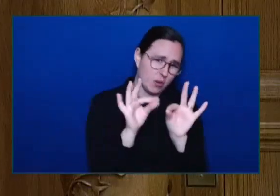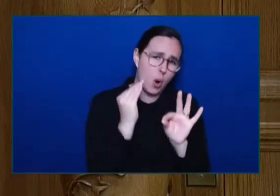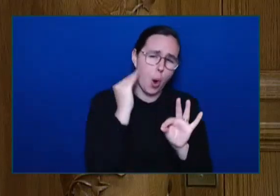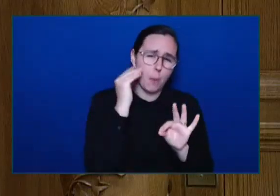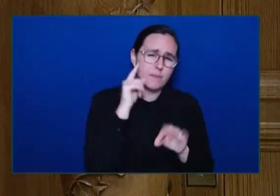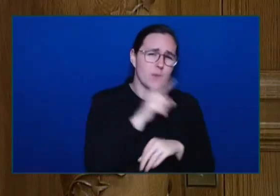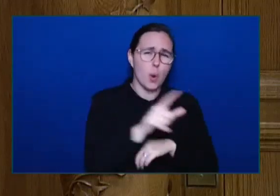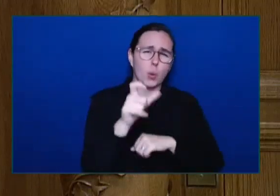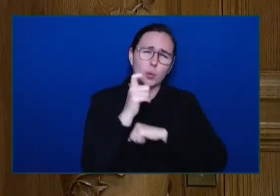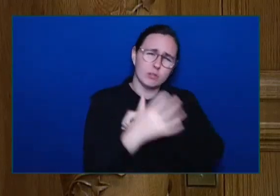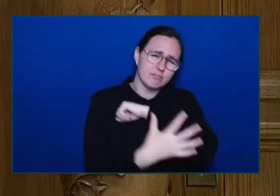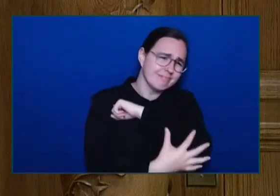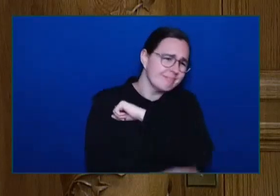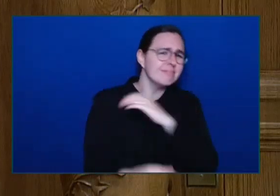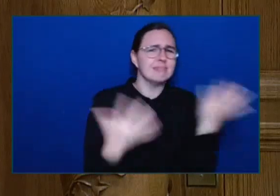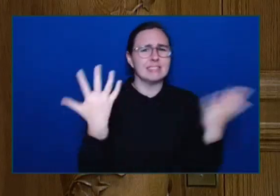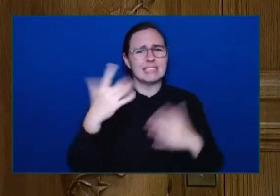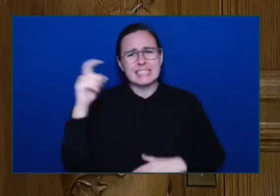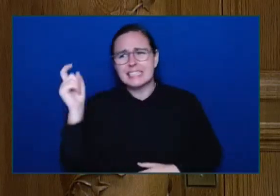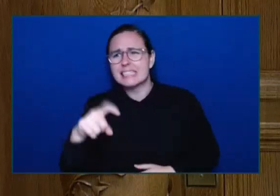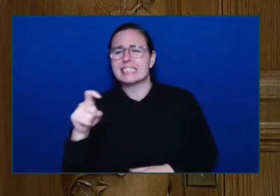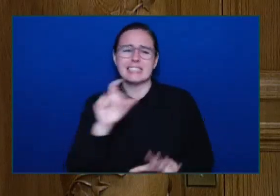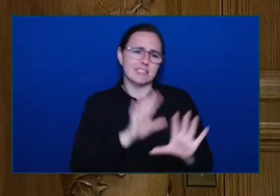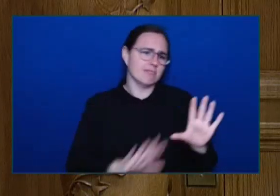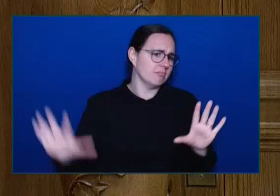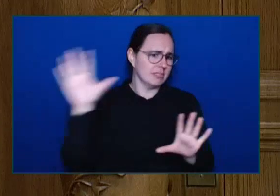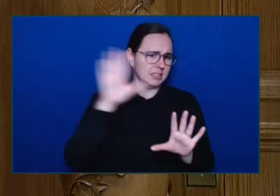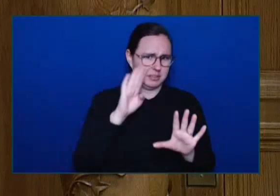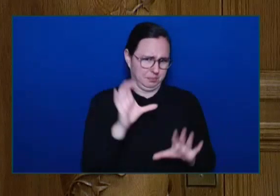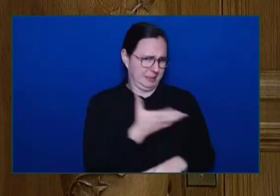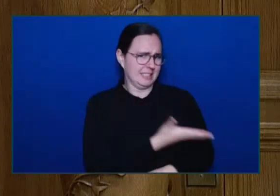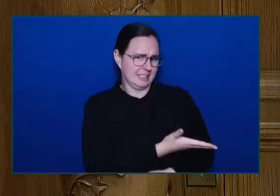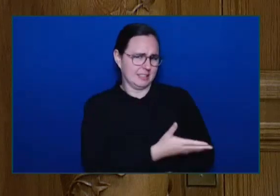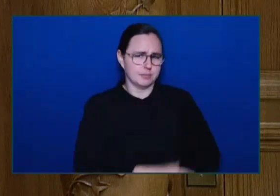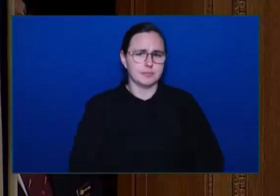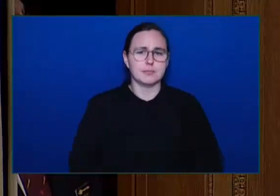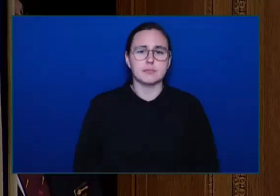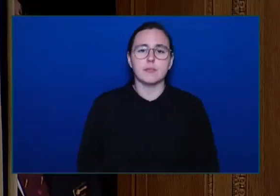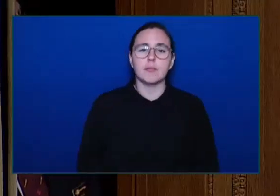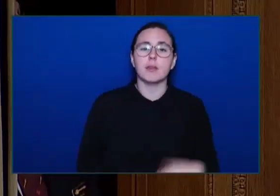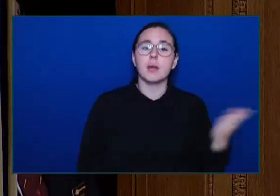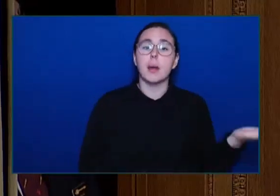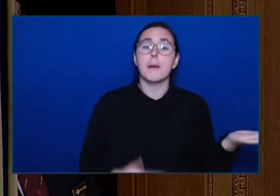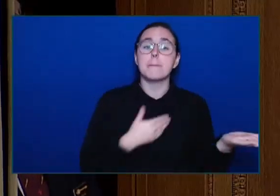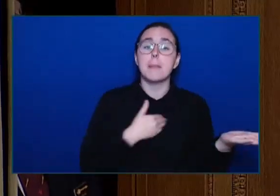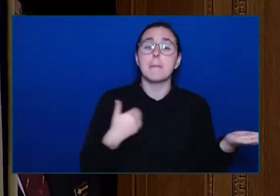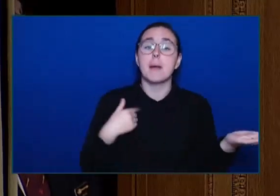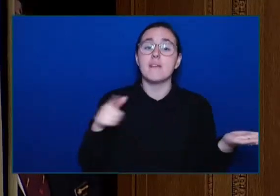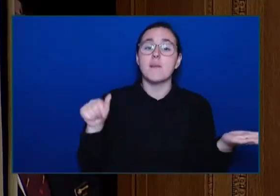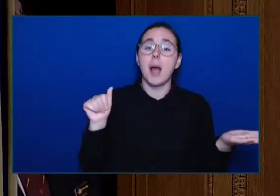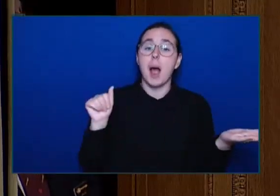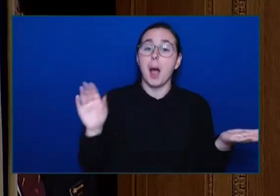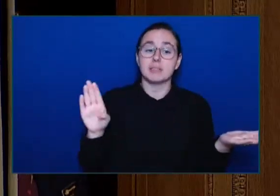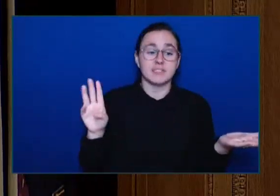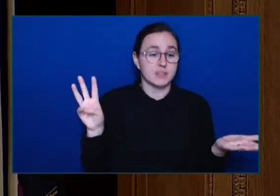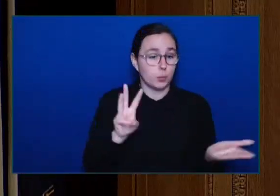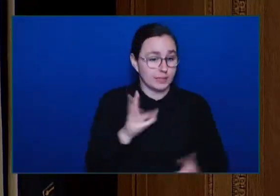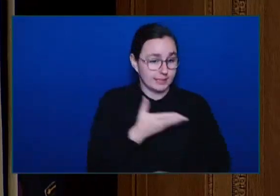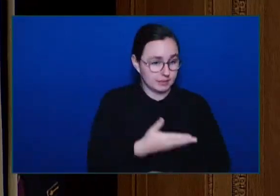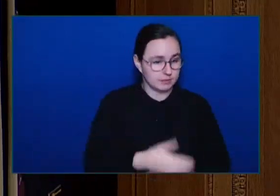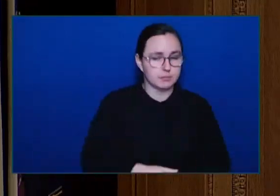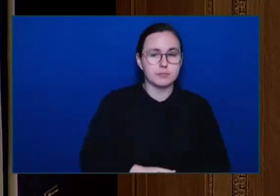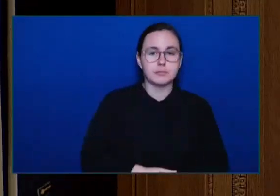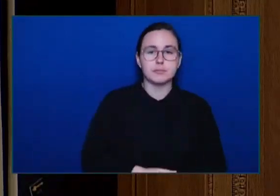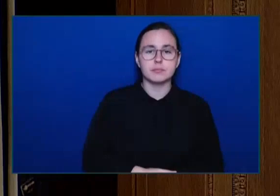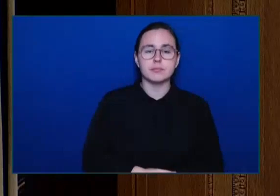Member for episode west Thanks Mr. Speaker I'm trying to reconcile What I'm reading In this report A 50